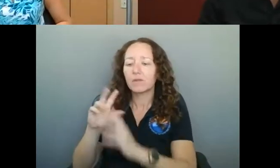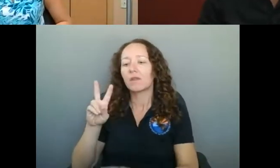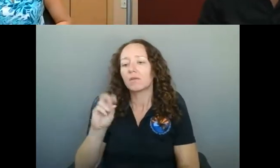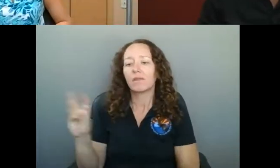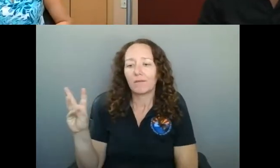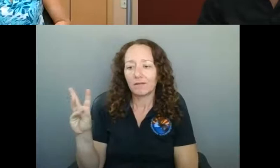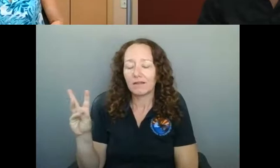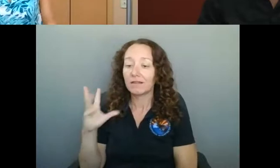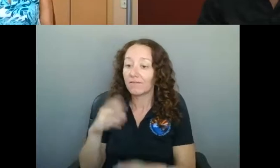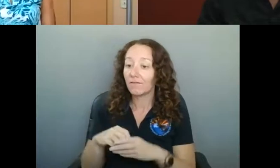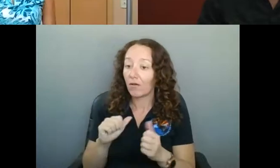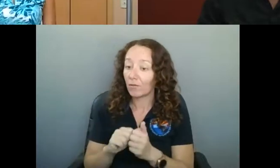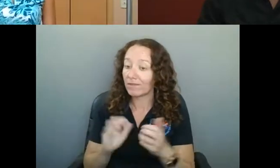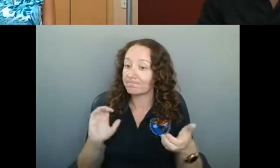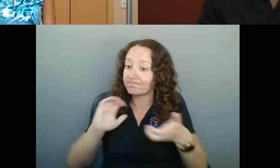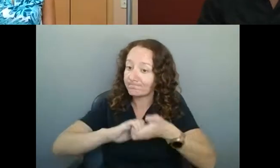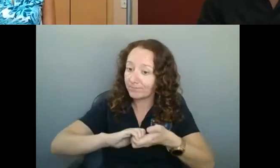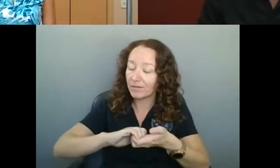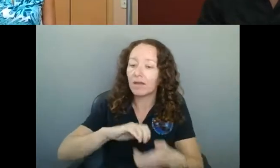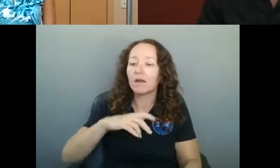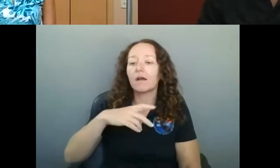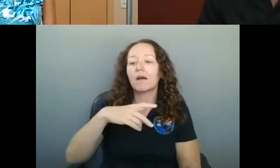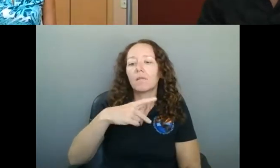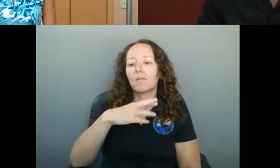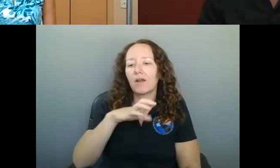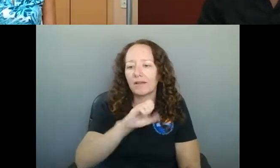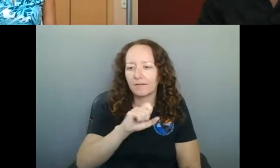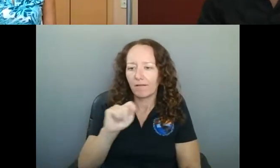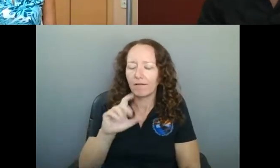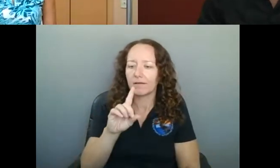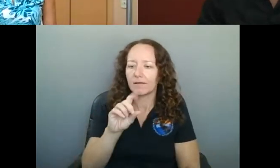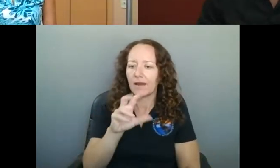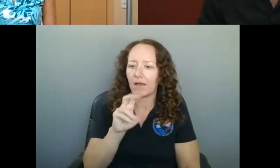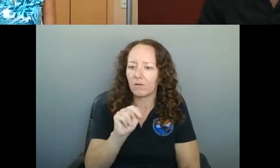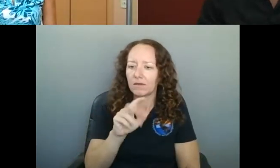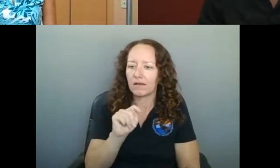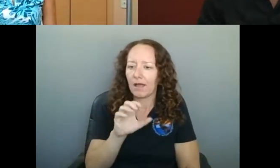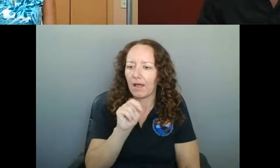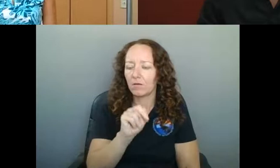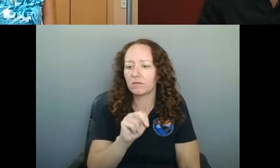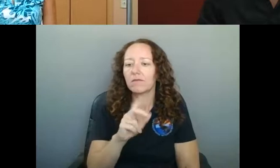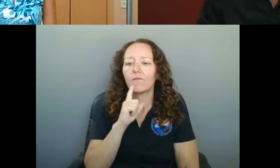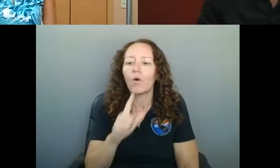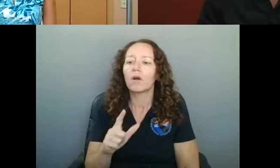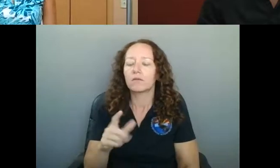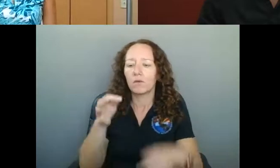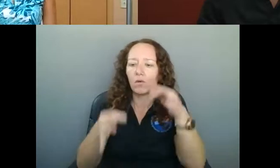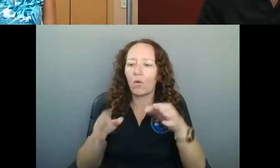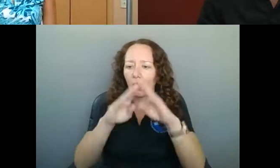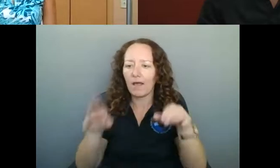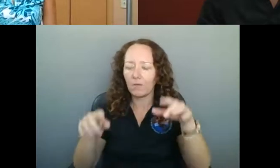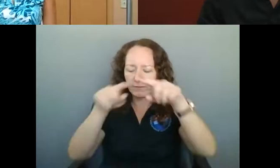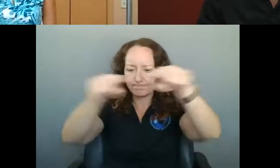as it relates to the Courthouse Plaza, but it has the capacity as a 501c3 to